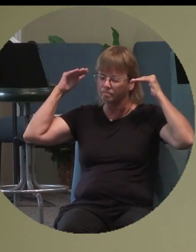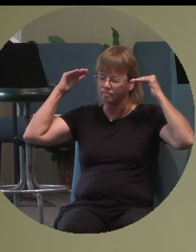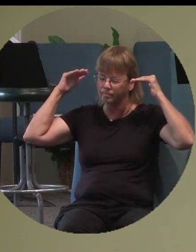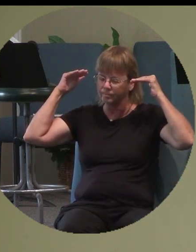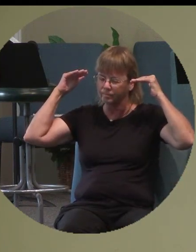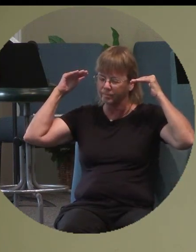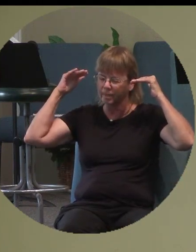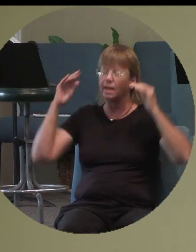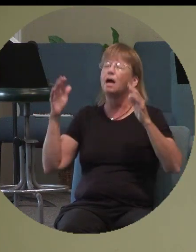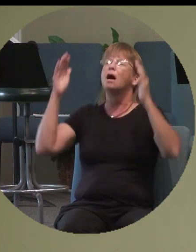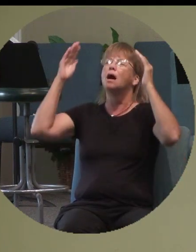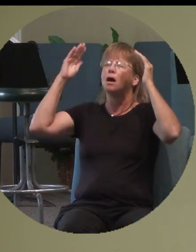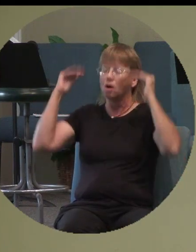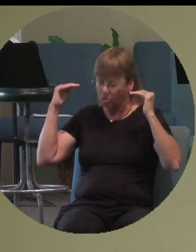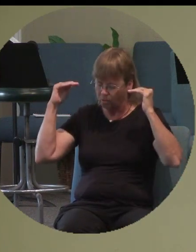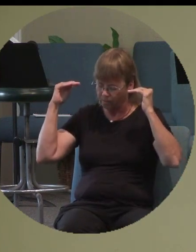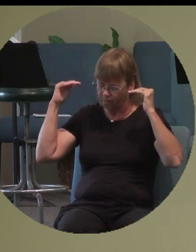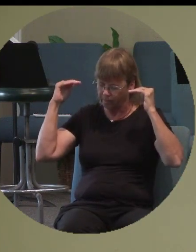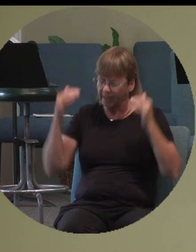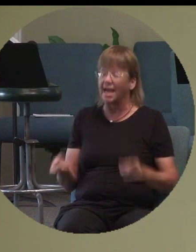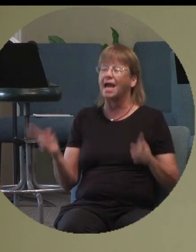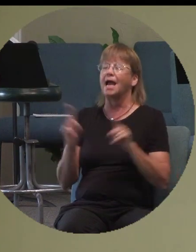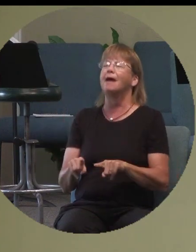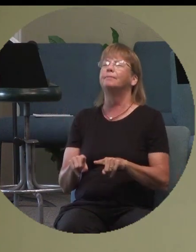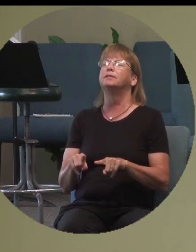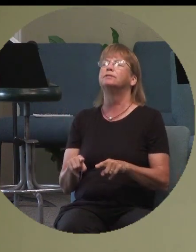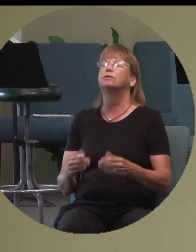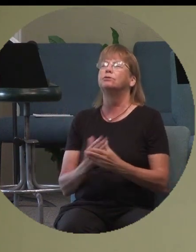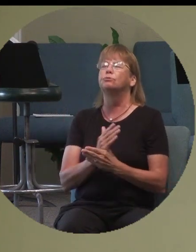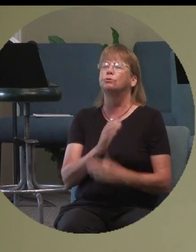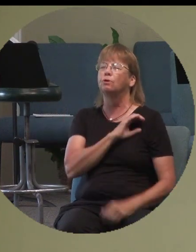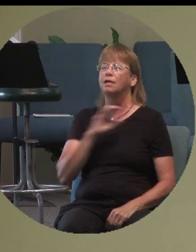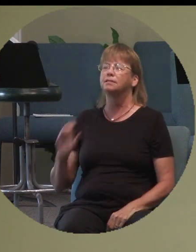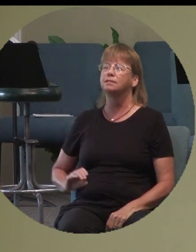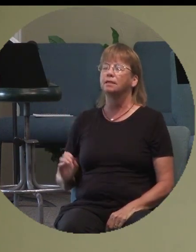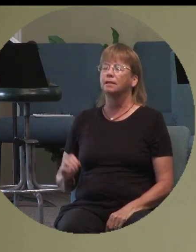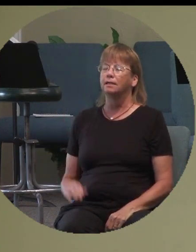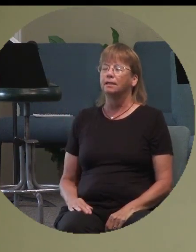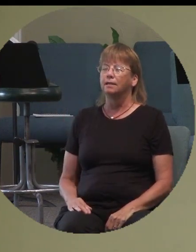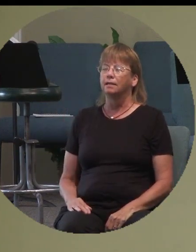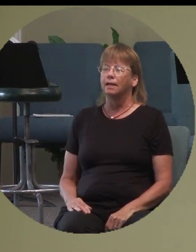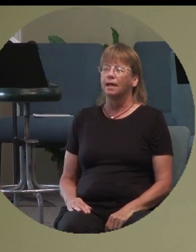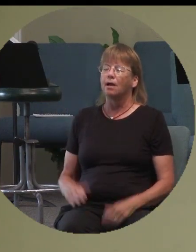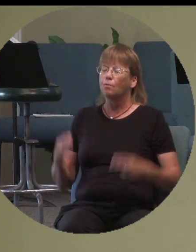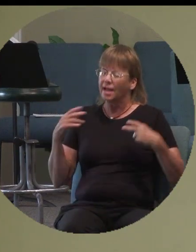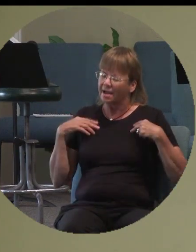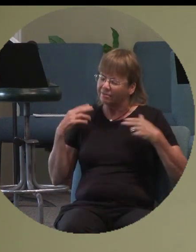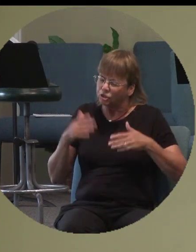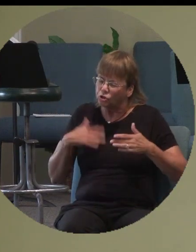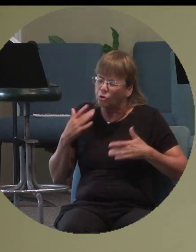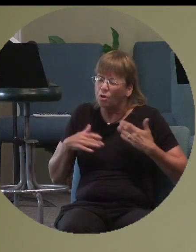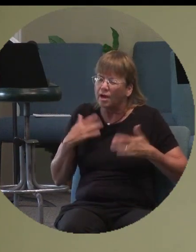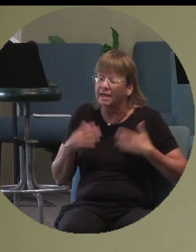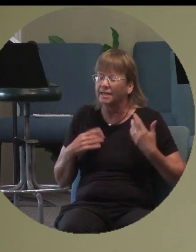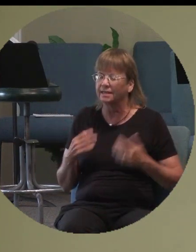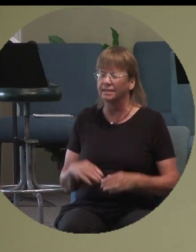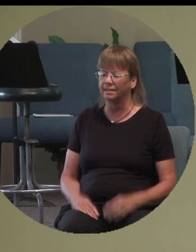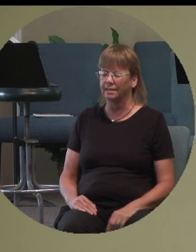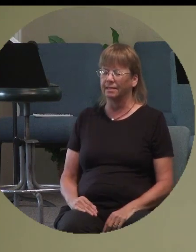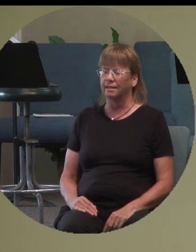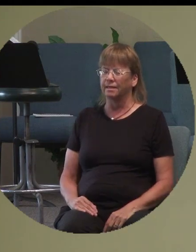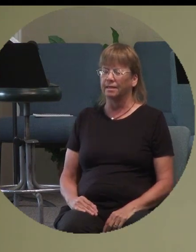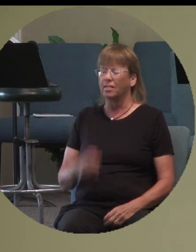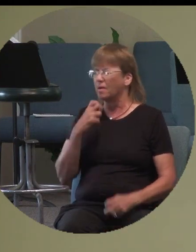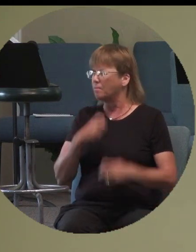a hope that comes through Christ, that we can have joy, that the cares of this world, the pressures of this world,